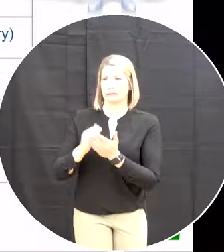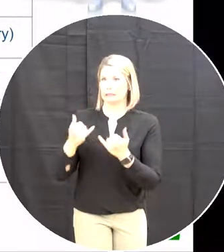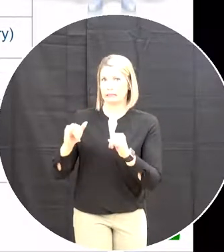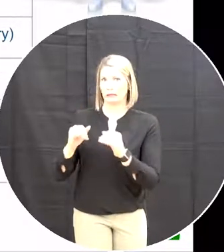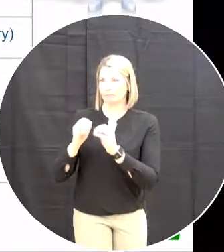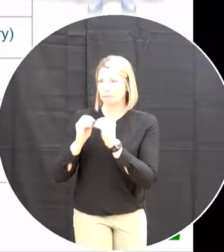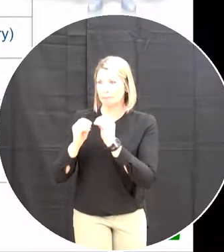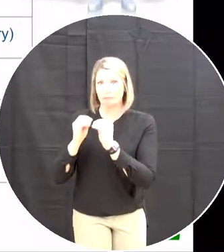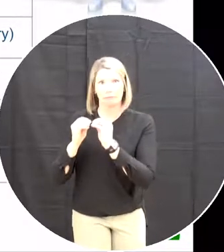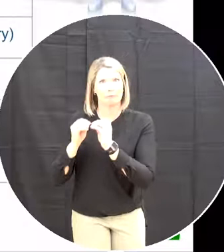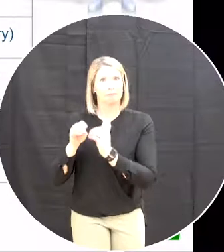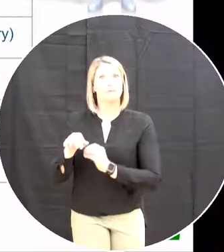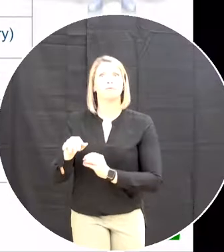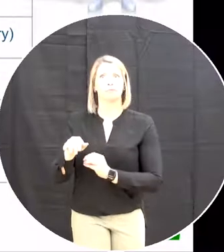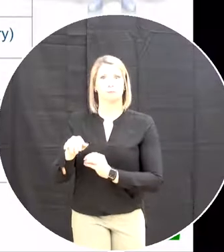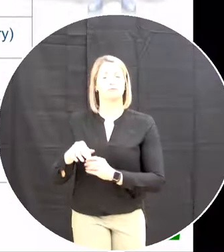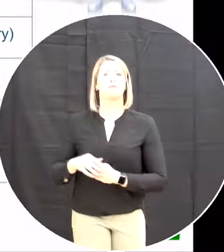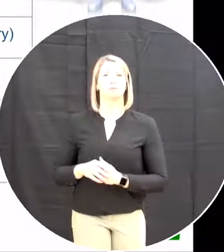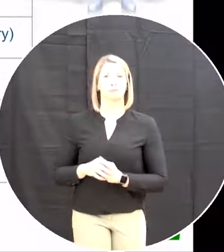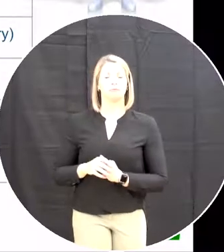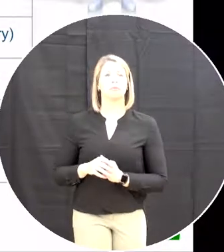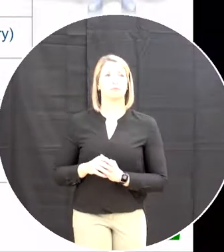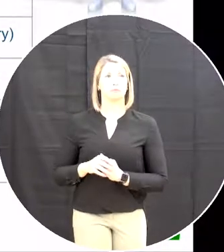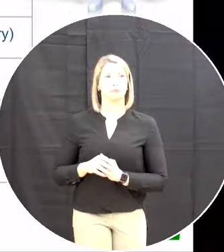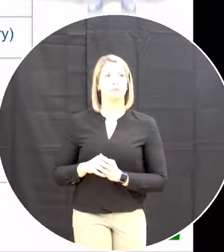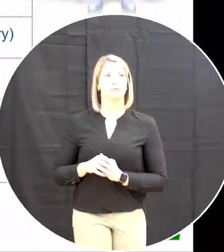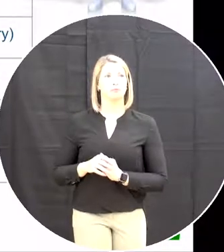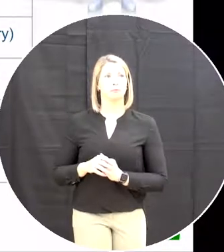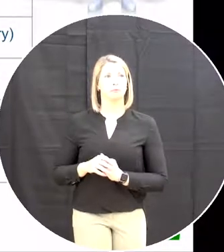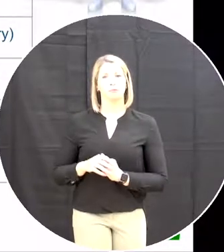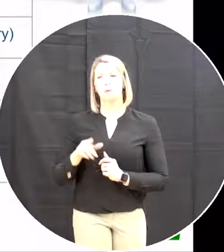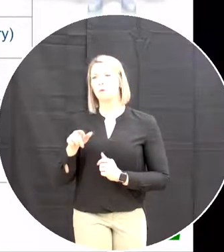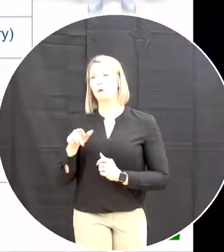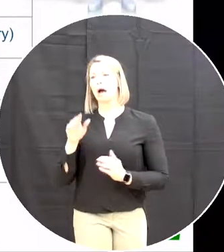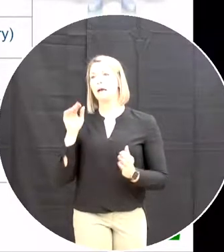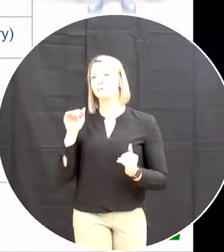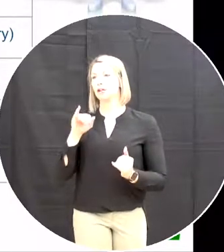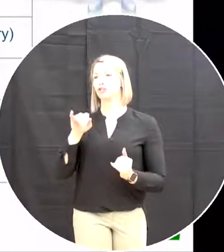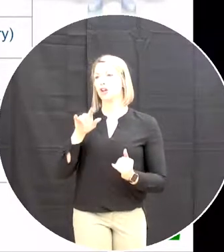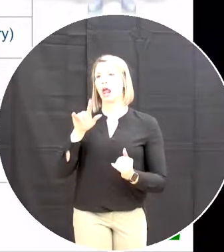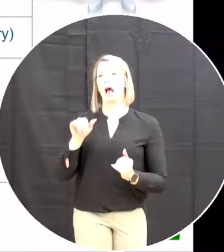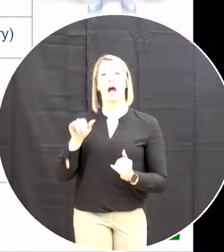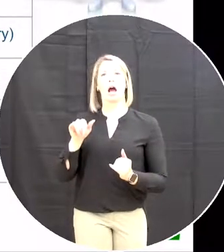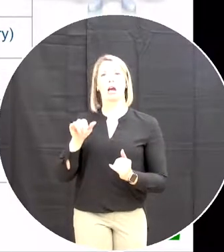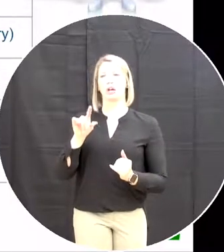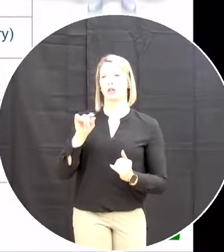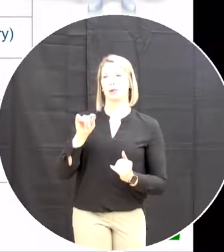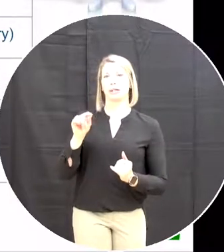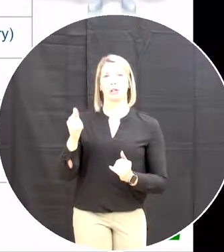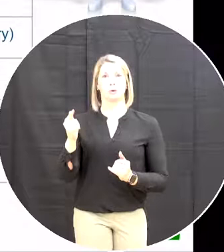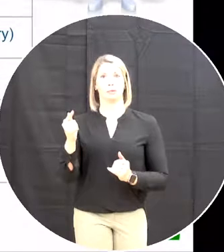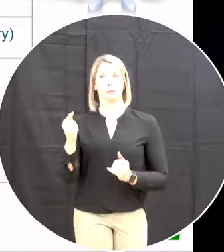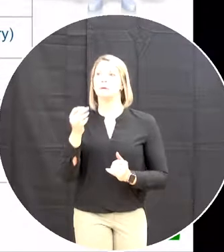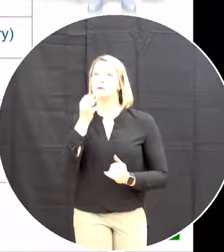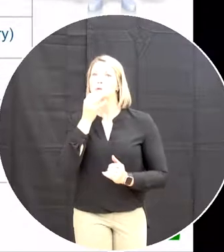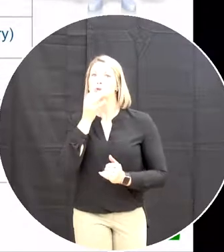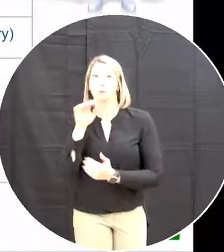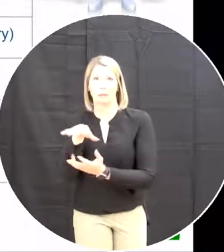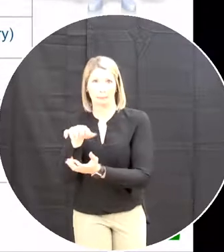And the July of 2021 We're expecting the building to be substantially complete